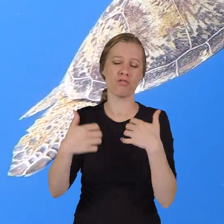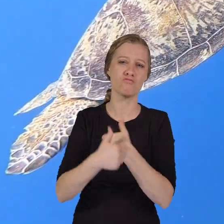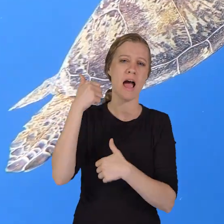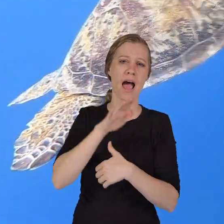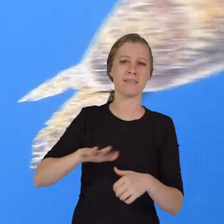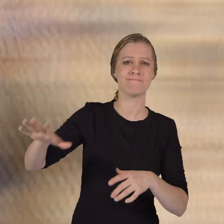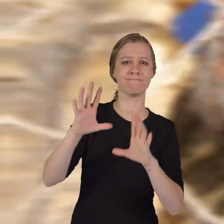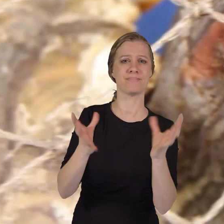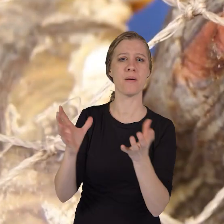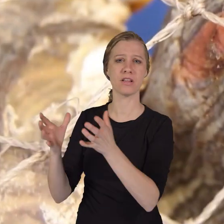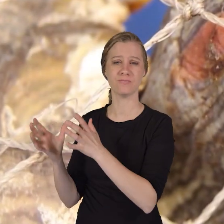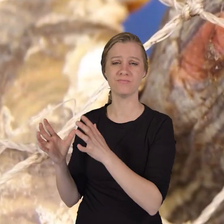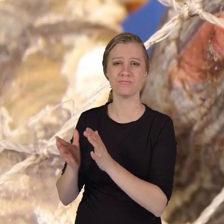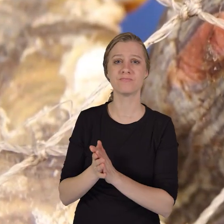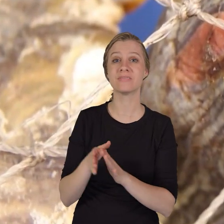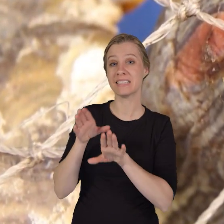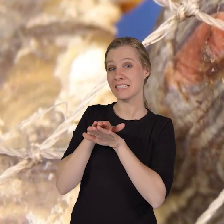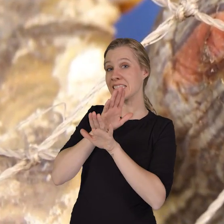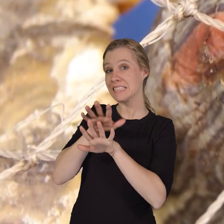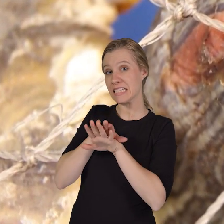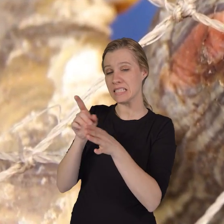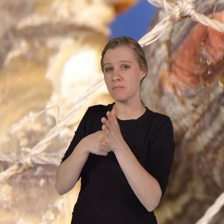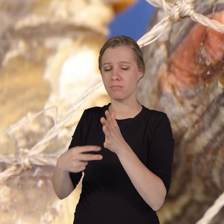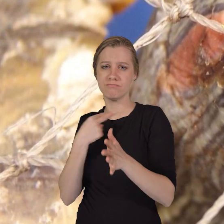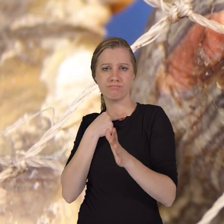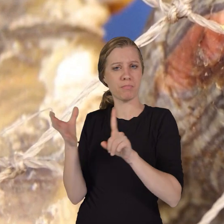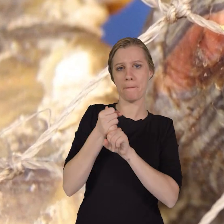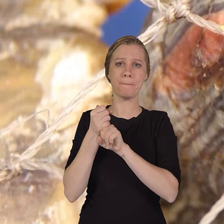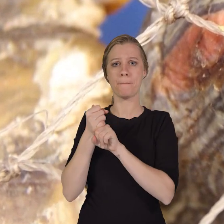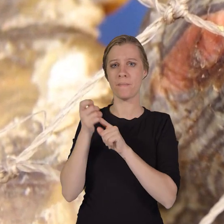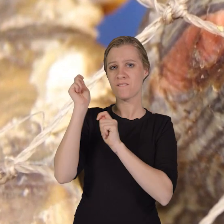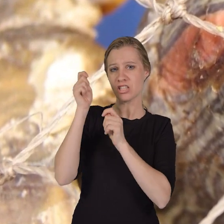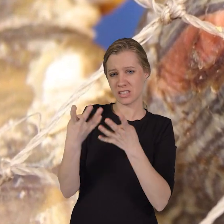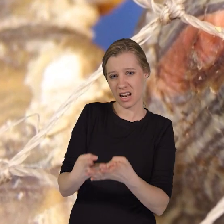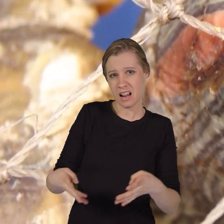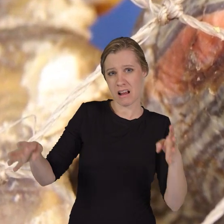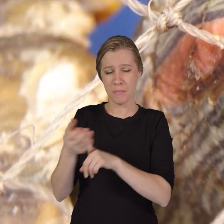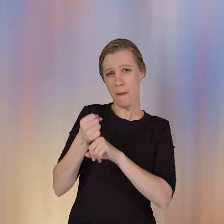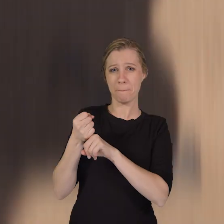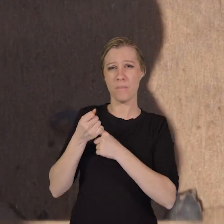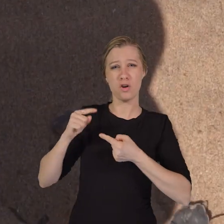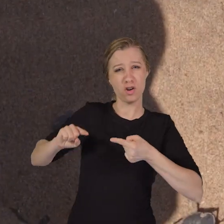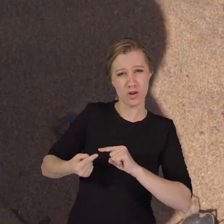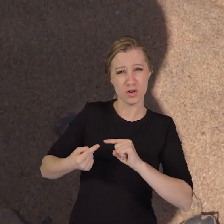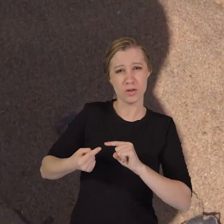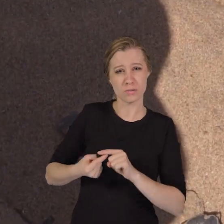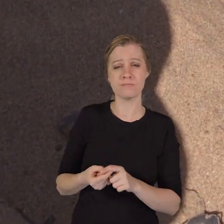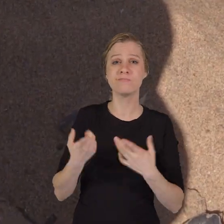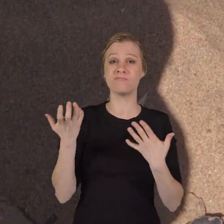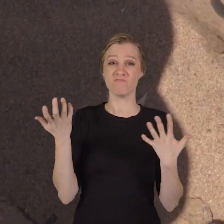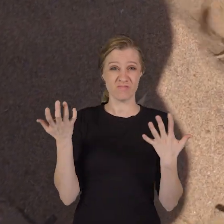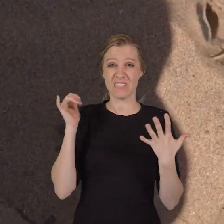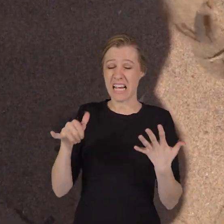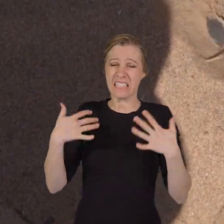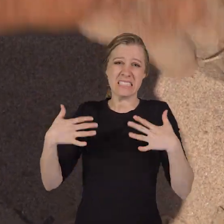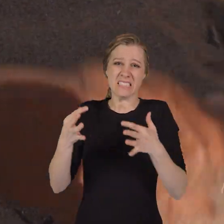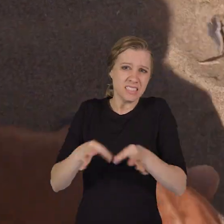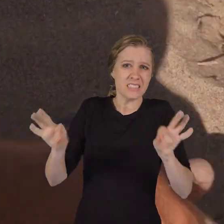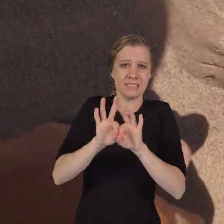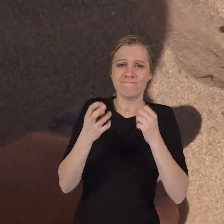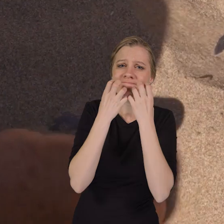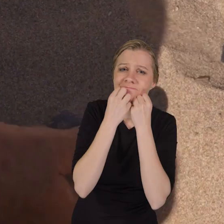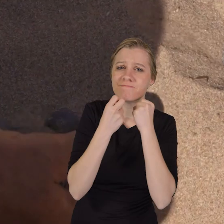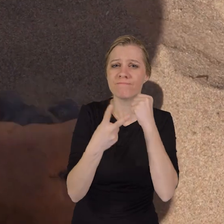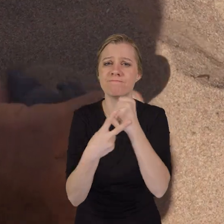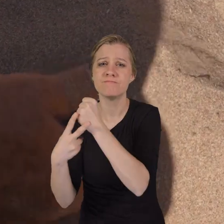populations. Sometimes, sea turtles get caught in fishing nets and get injured. As a result, conservation efforts